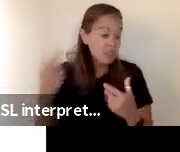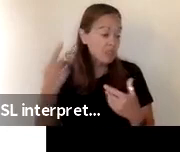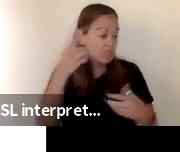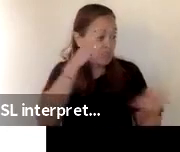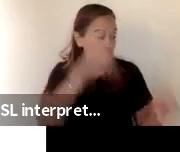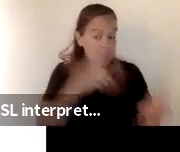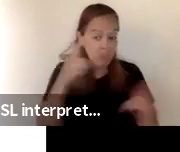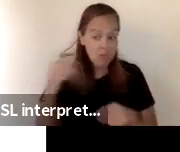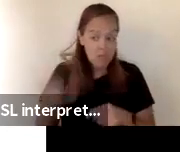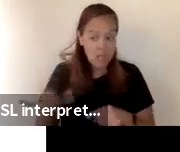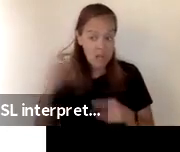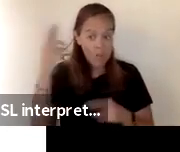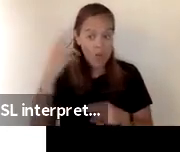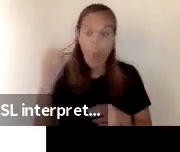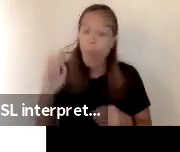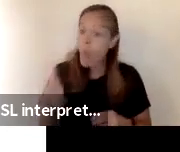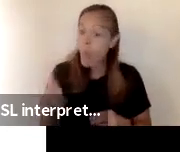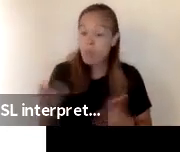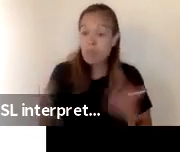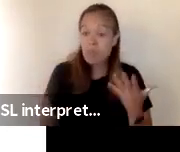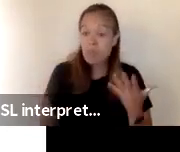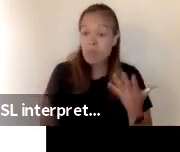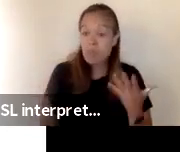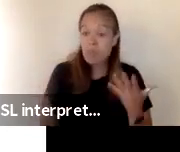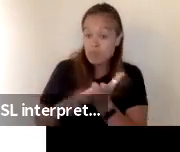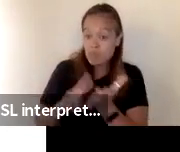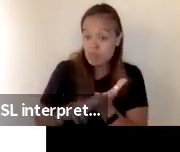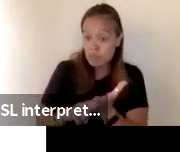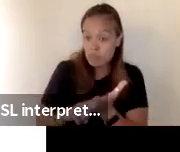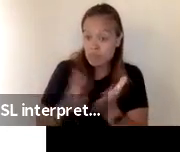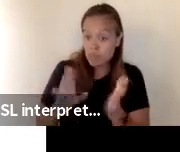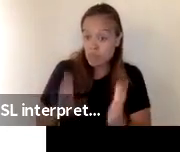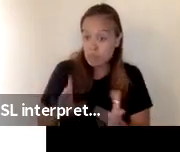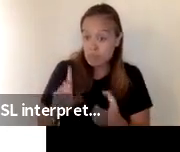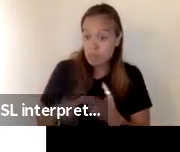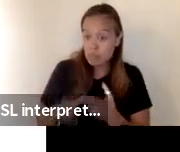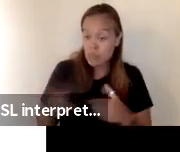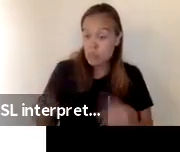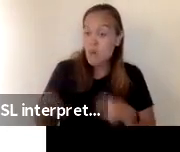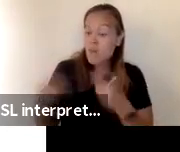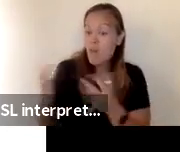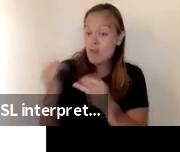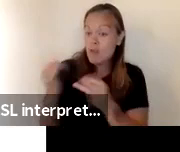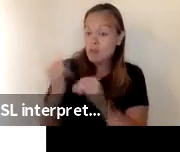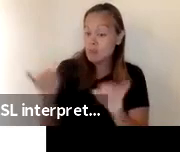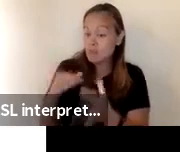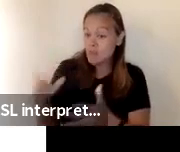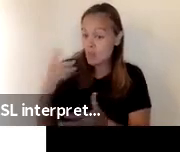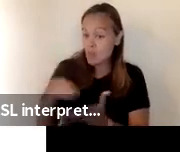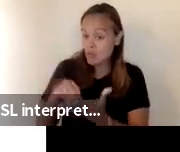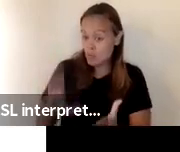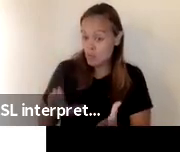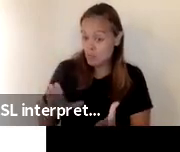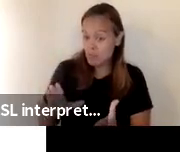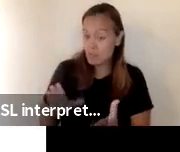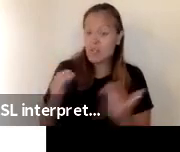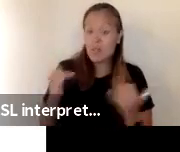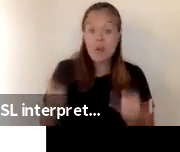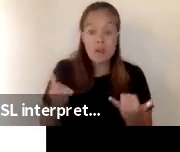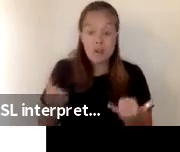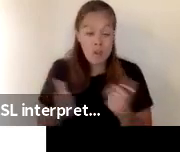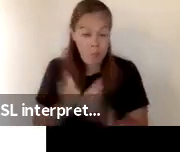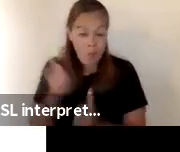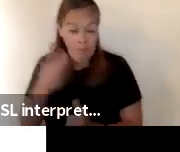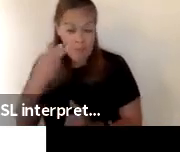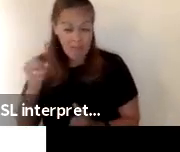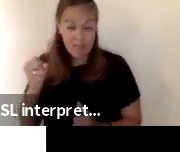purpose or they may have secured a contractor to provide independent study for the students currently most of our